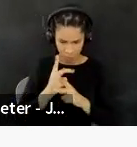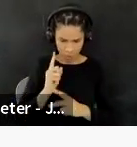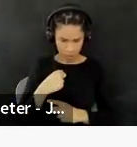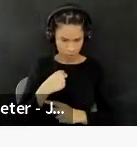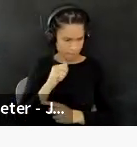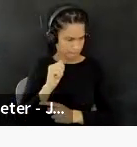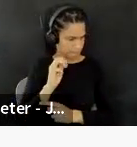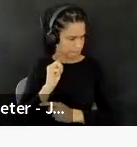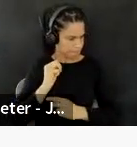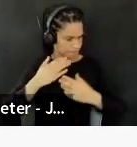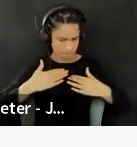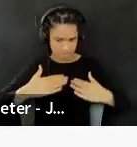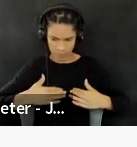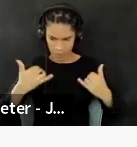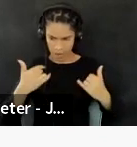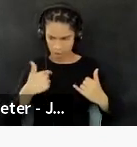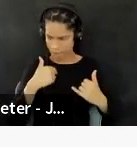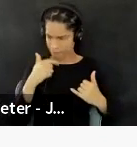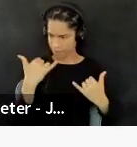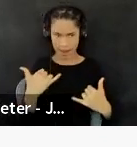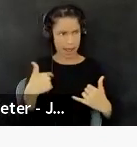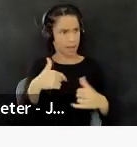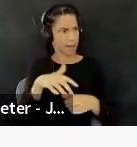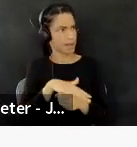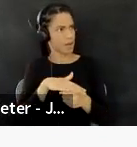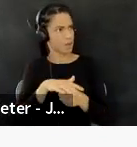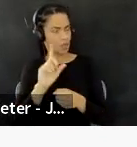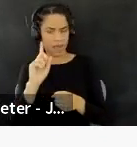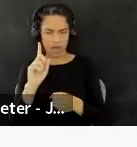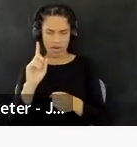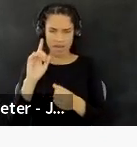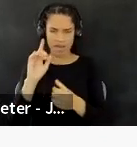at currently. Um,